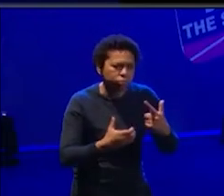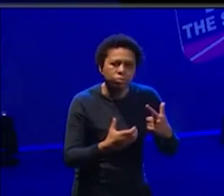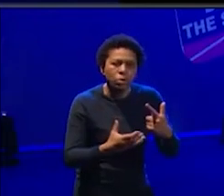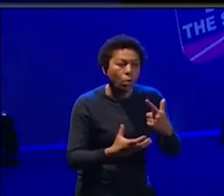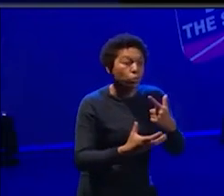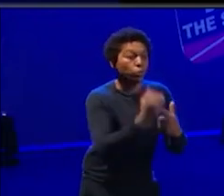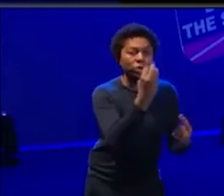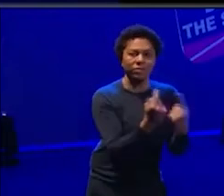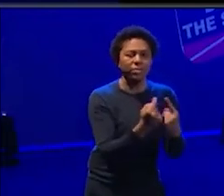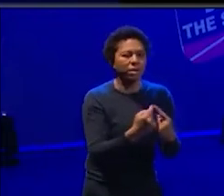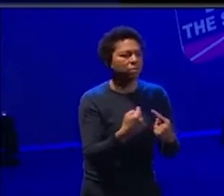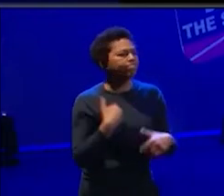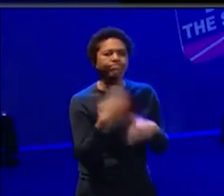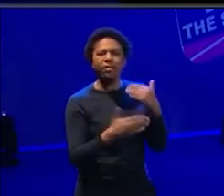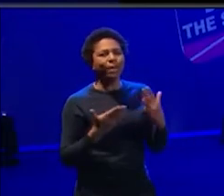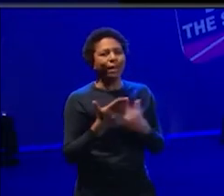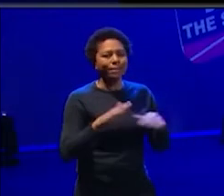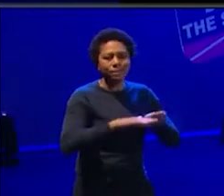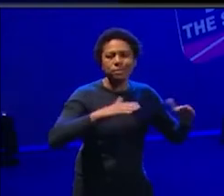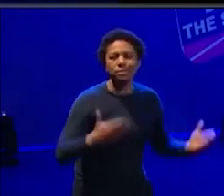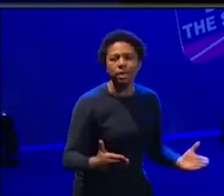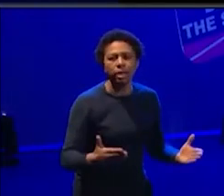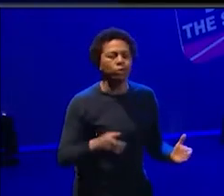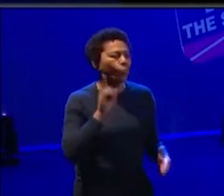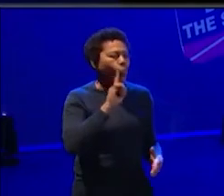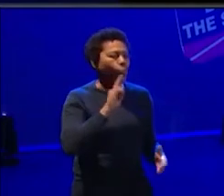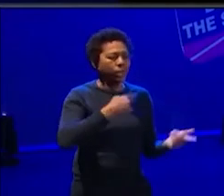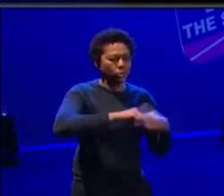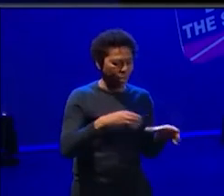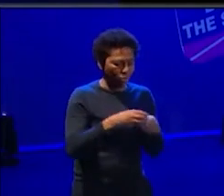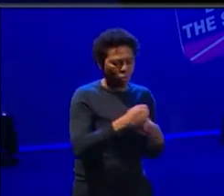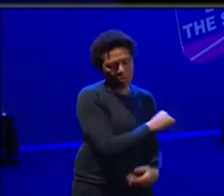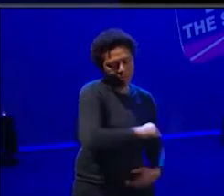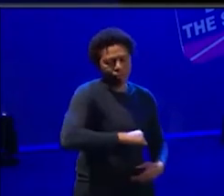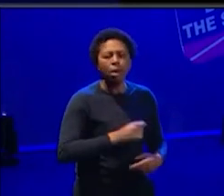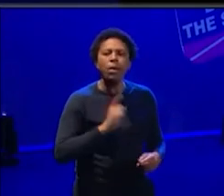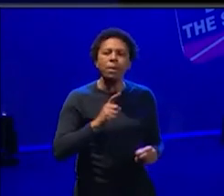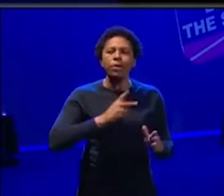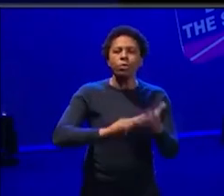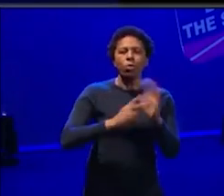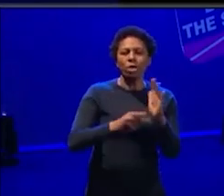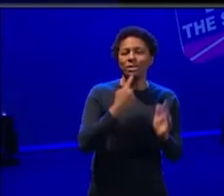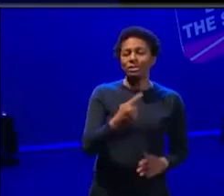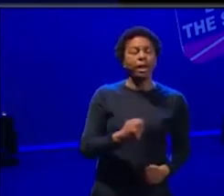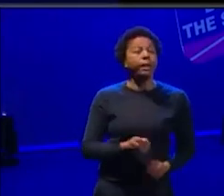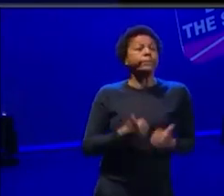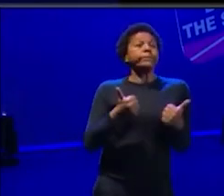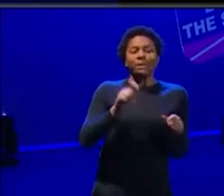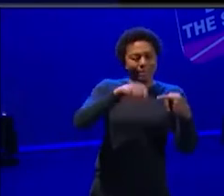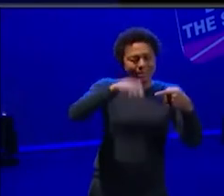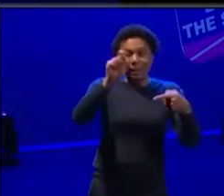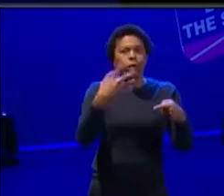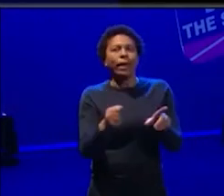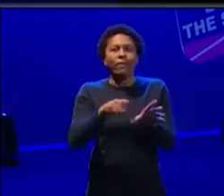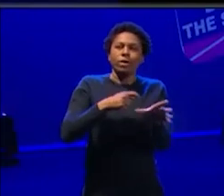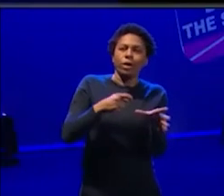you know, and, um, but for the, for the organization, they've been like, oh, it's okay. Cause we've ticked that box. We've got a youth theater going and Suzanne's